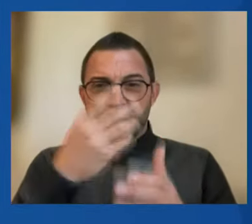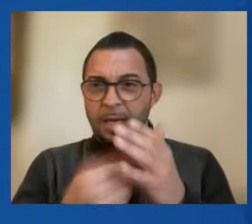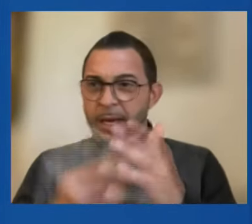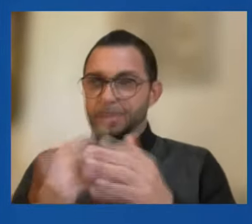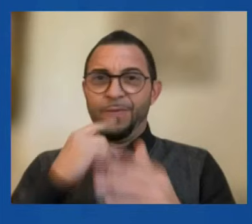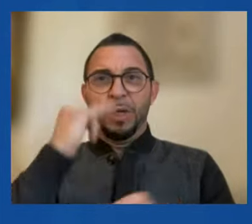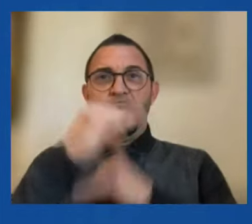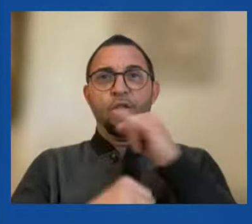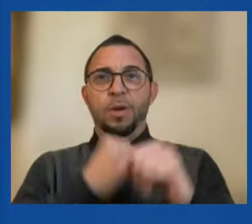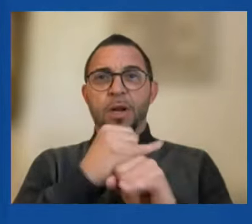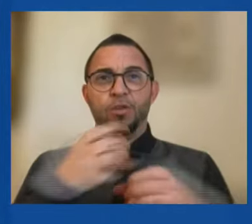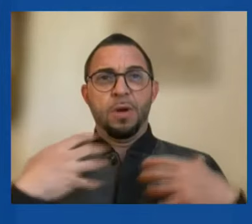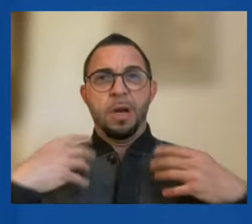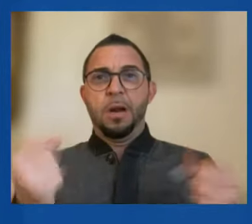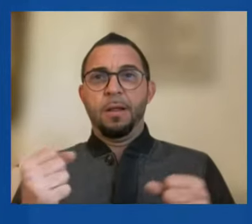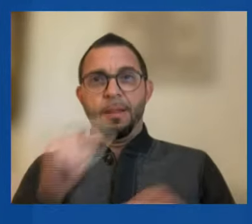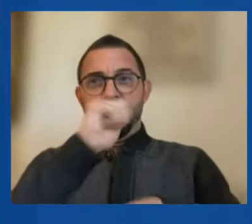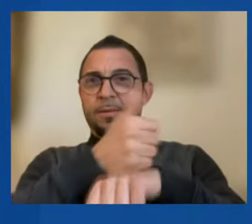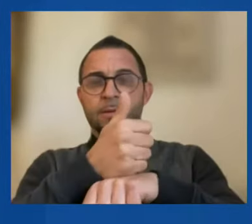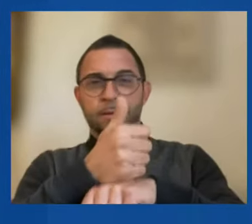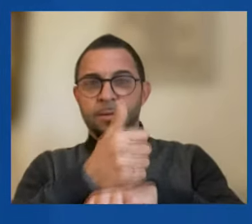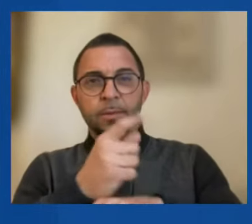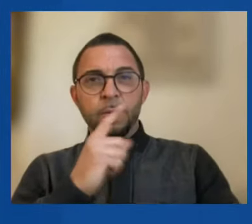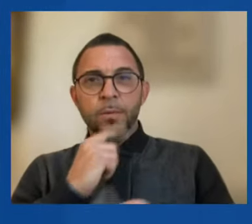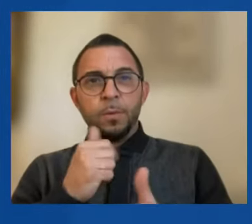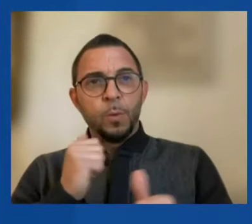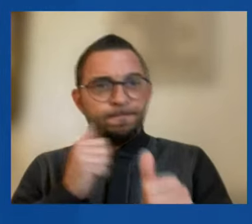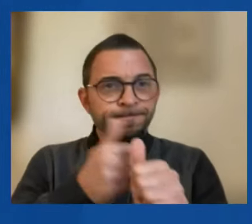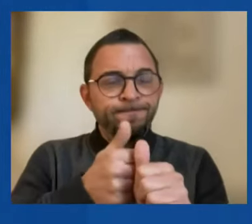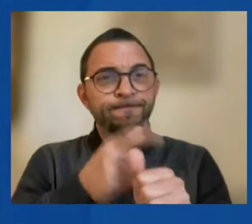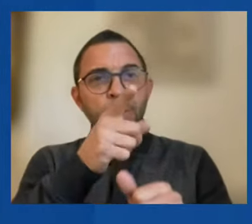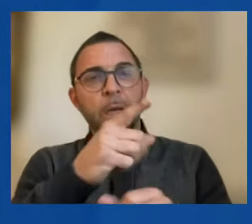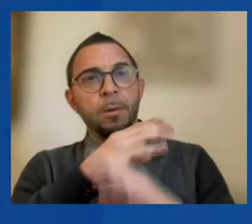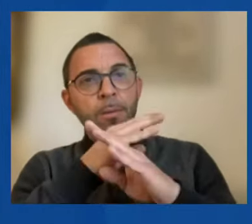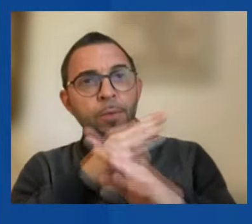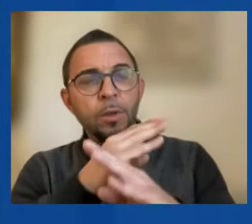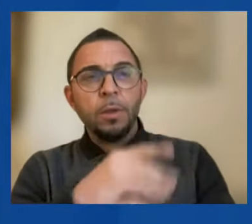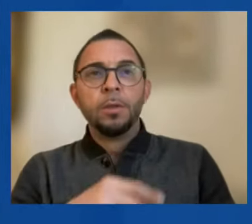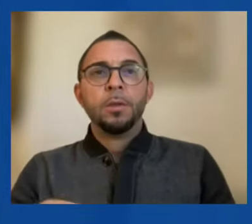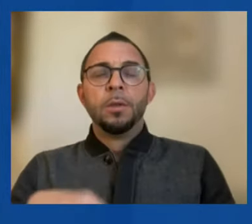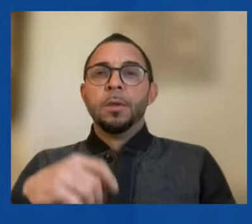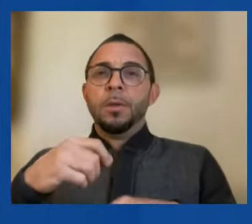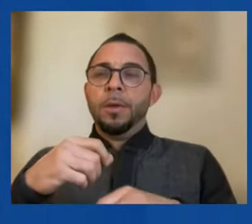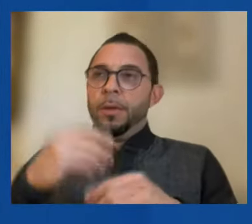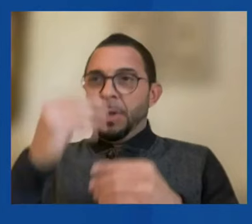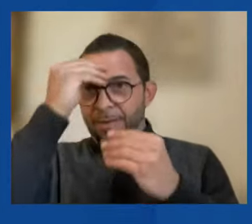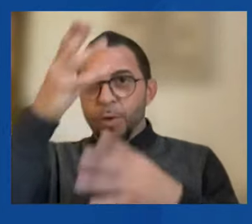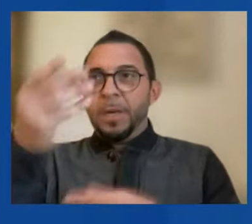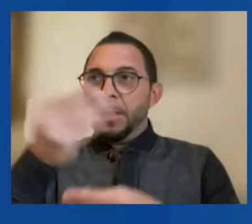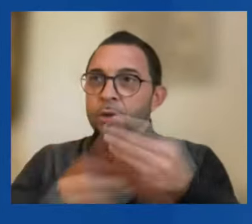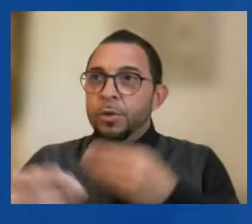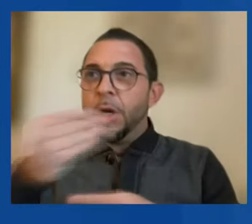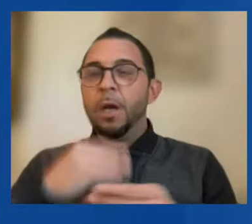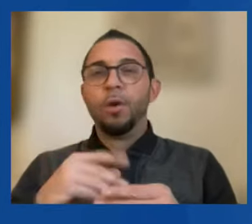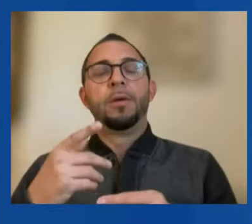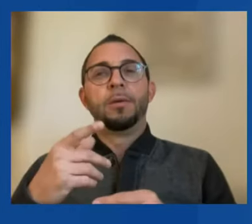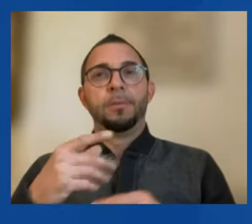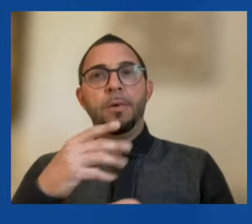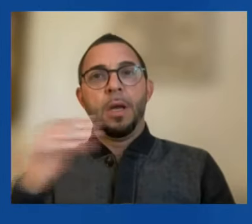for pandemic prevention, detection, information sharing, and crisis response.